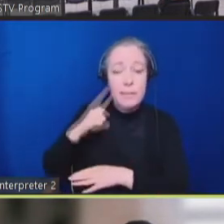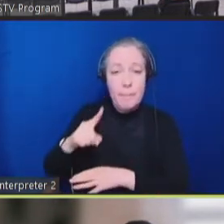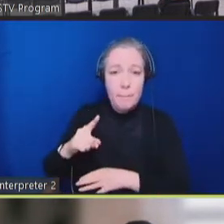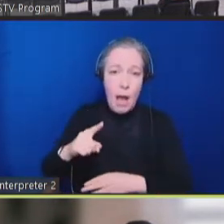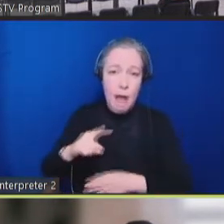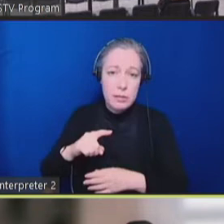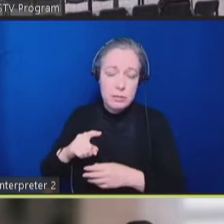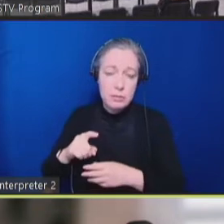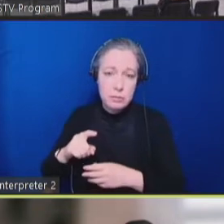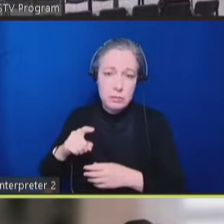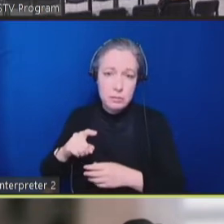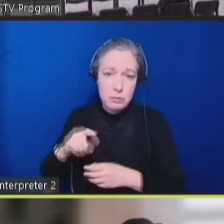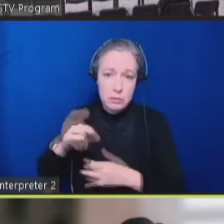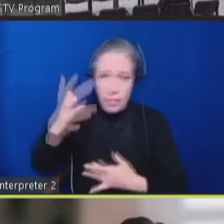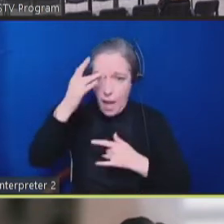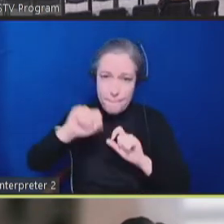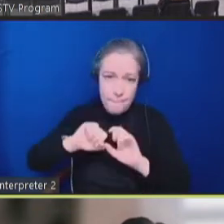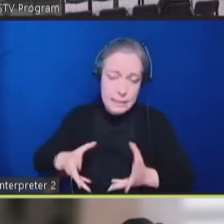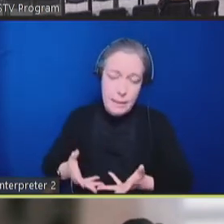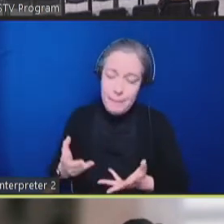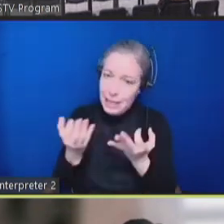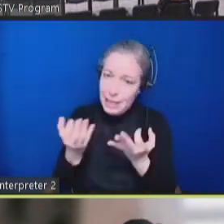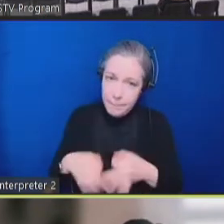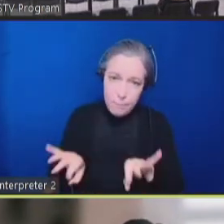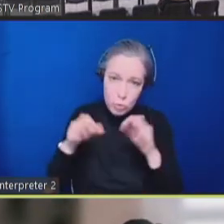important area of focus. Next slide.